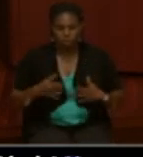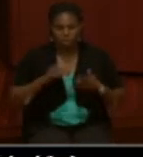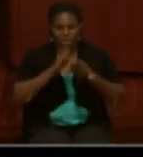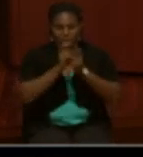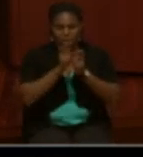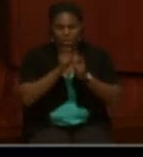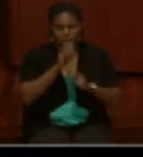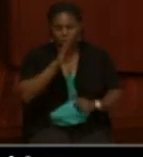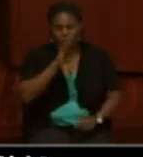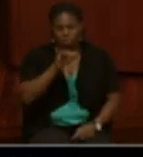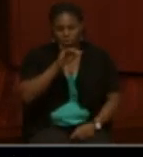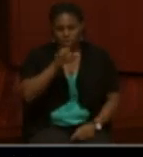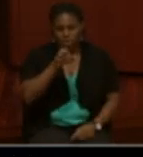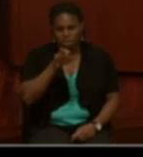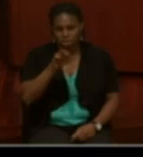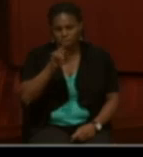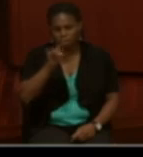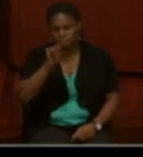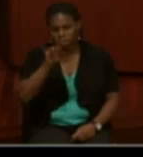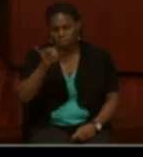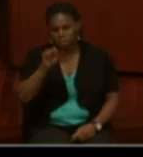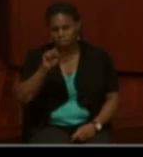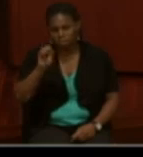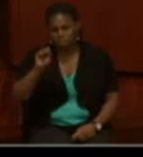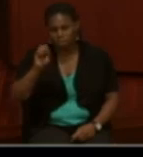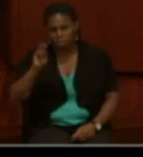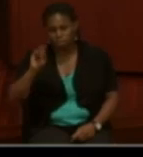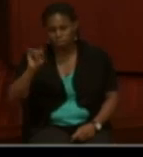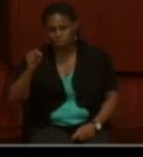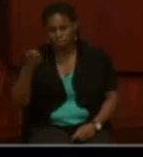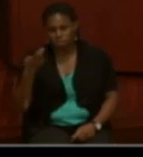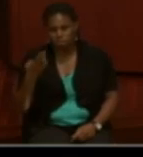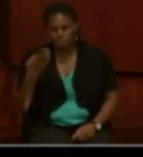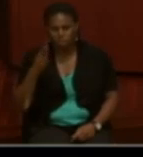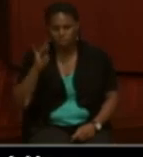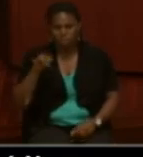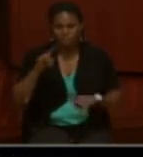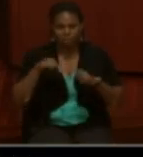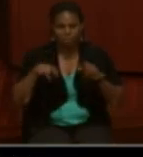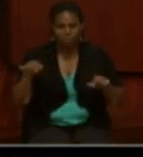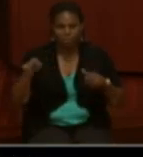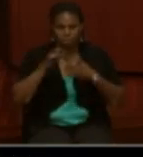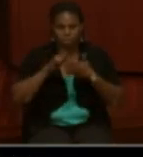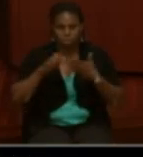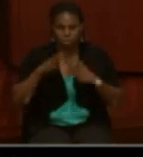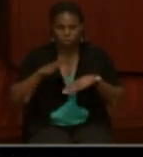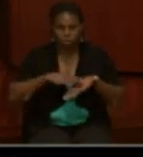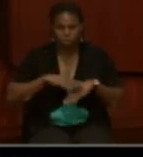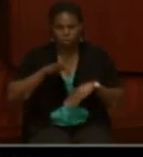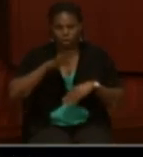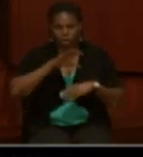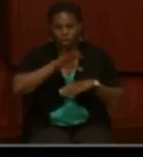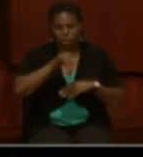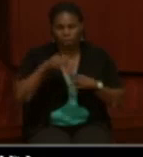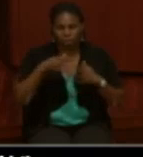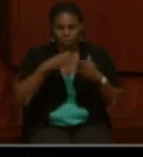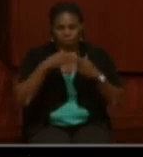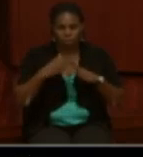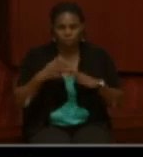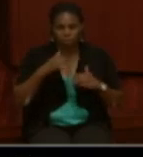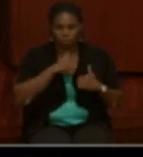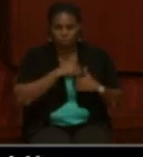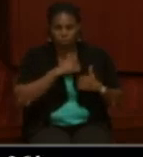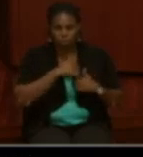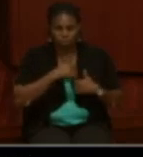John David Smith is a collection of essays by various authors on African American troops. Forged in